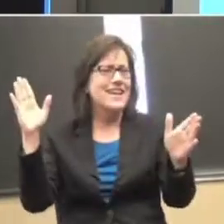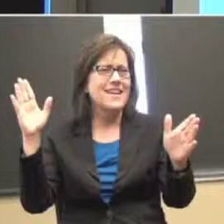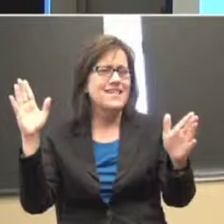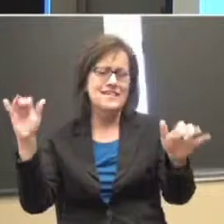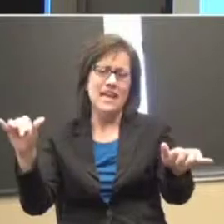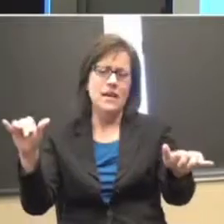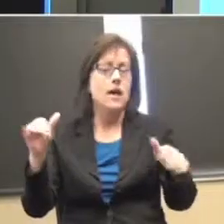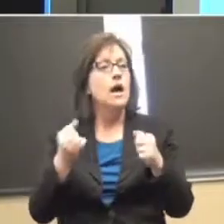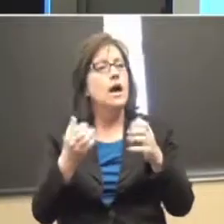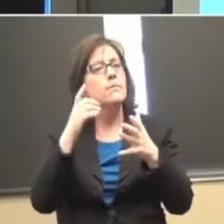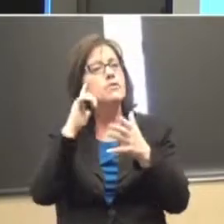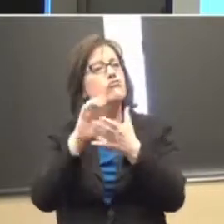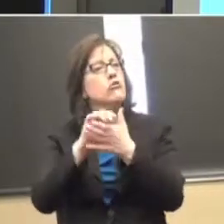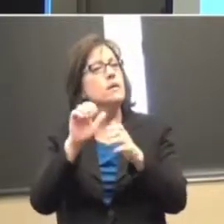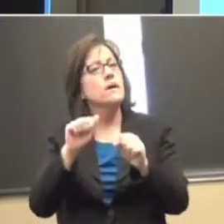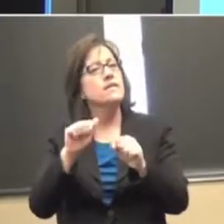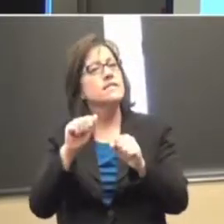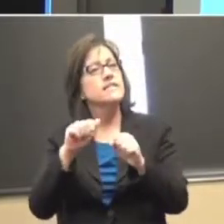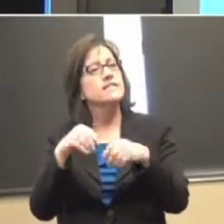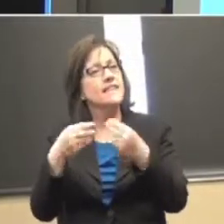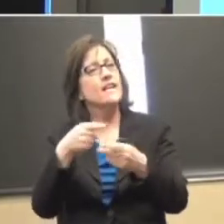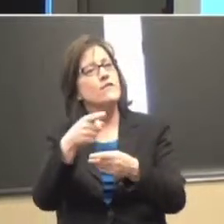how much credibility does that give you as an interventionist?